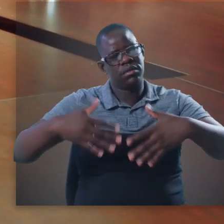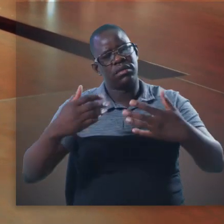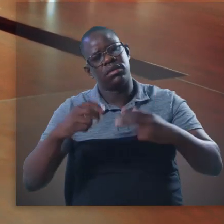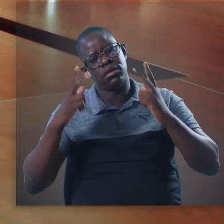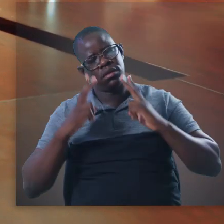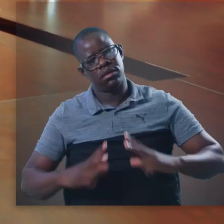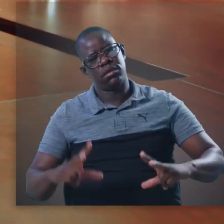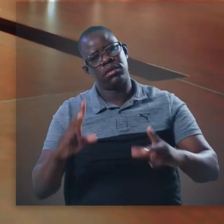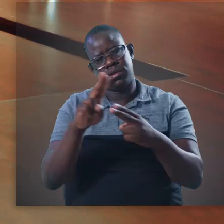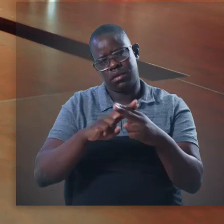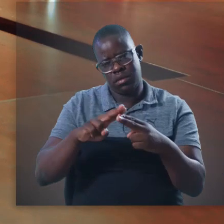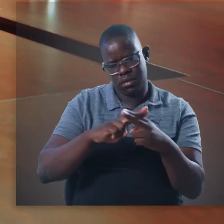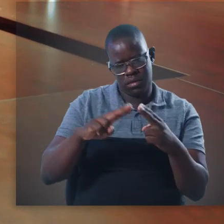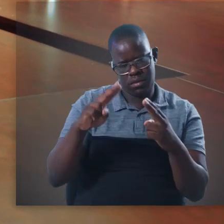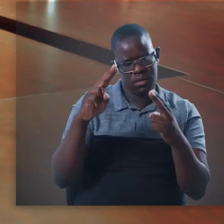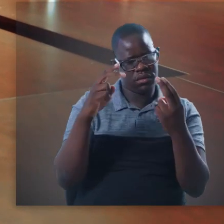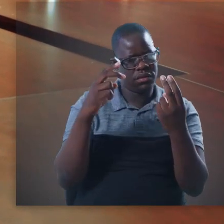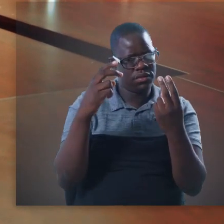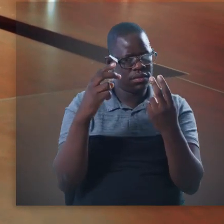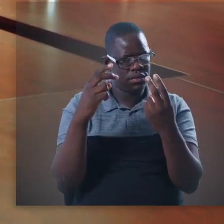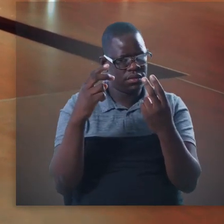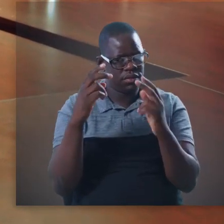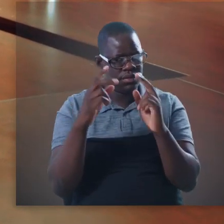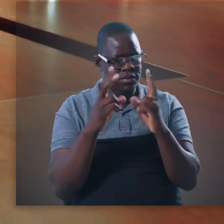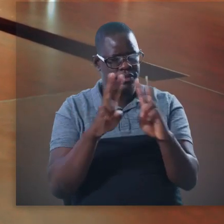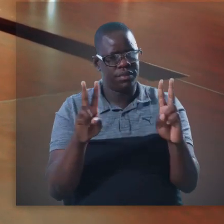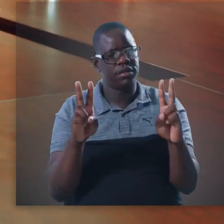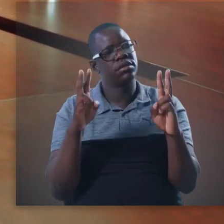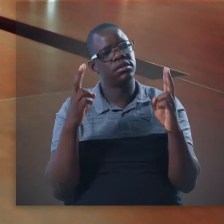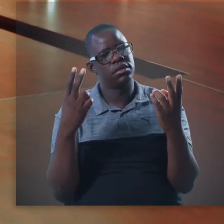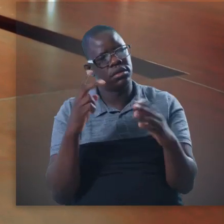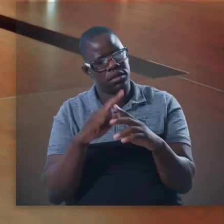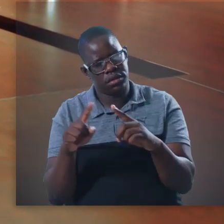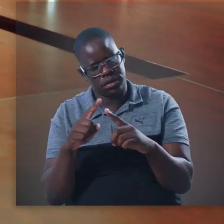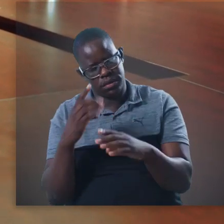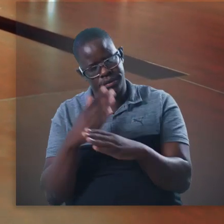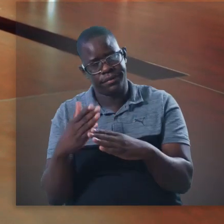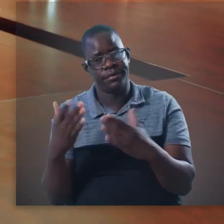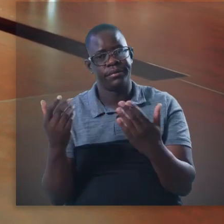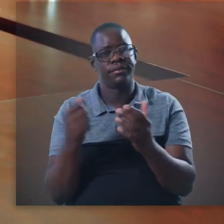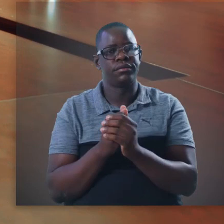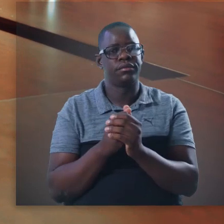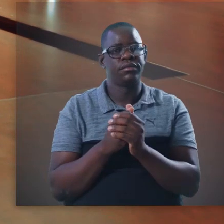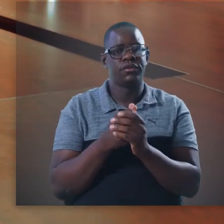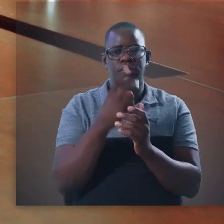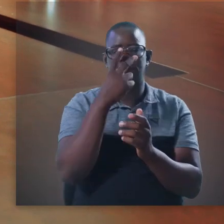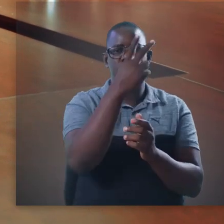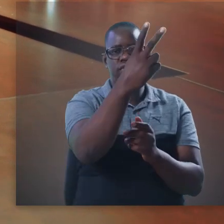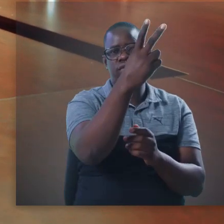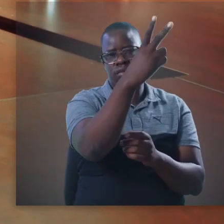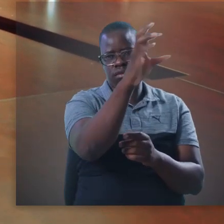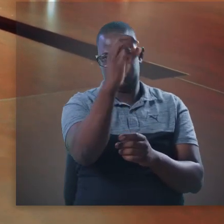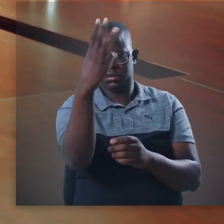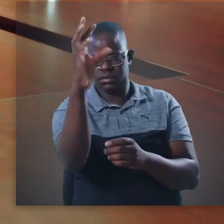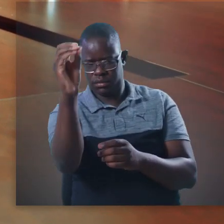that Namibia becomes industrialized through the country's human resources by using it wisely, and through peace, harmony,